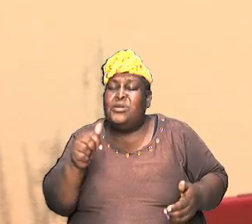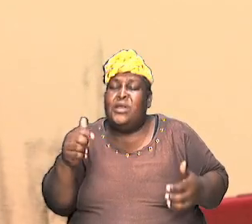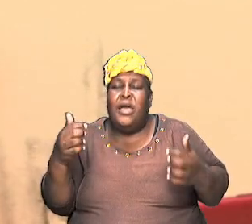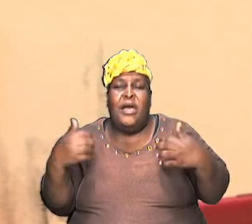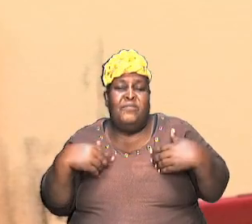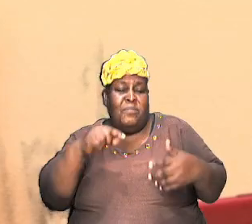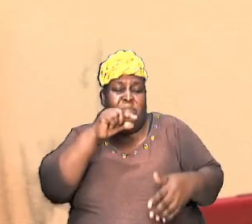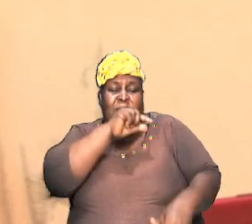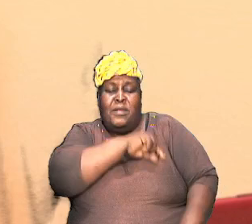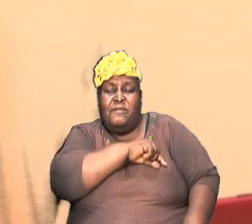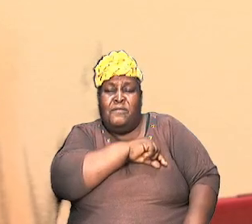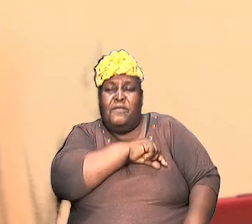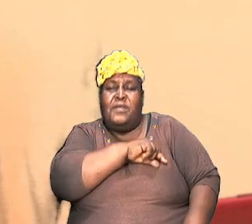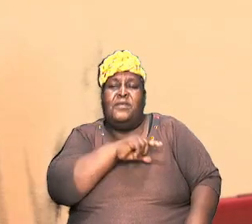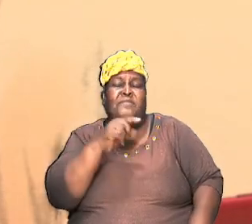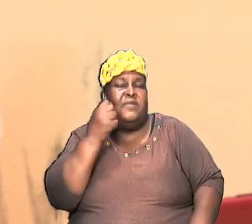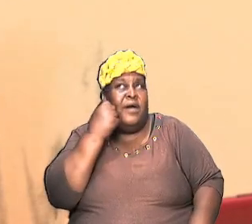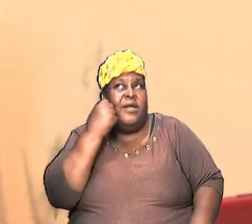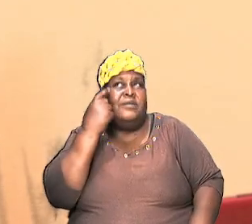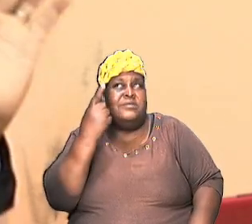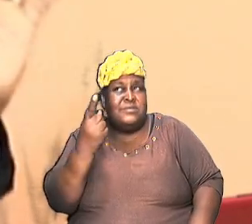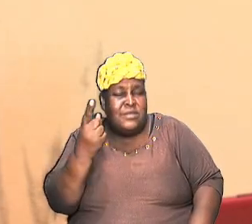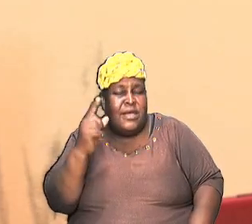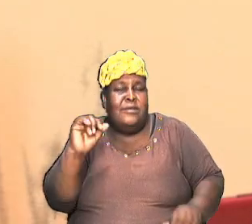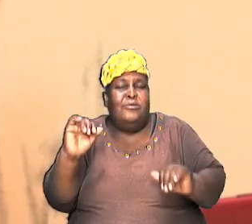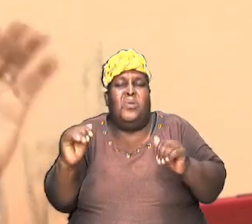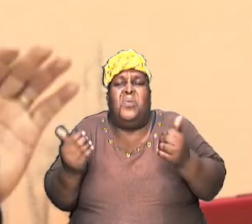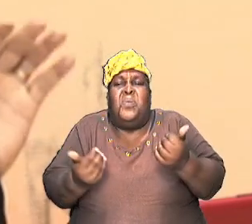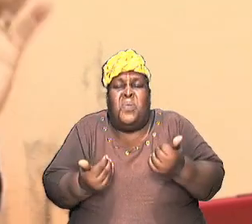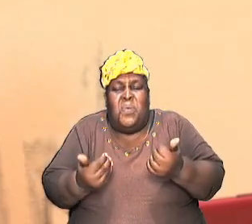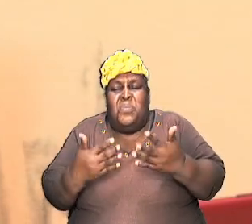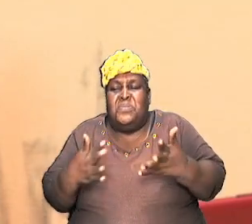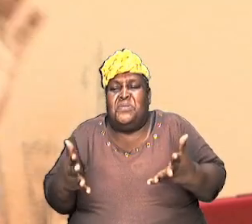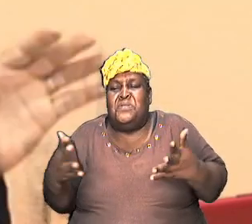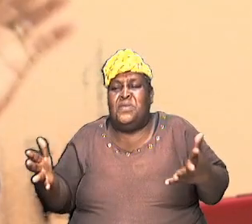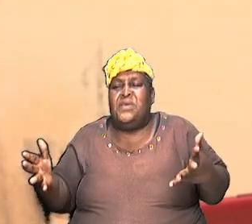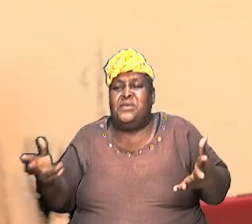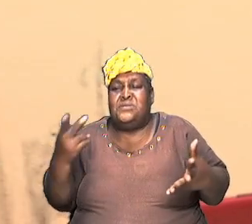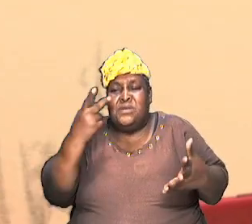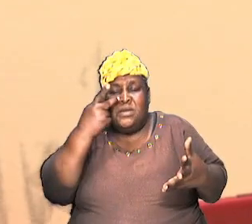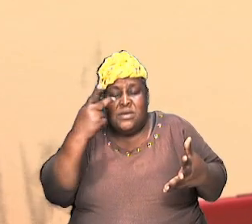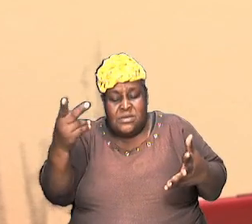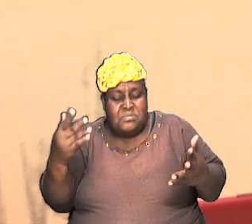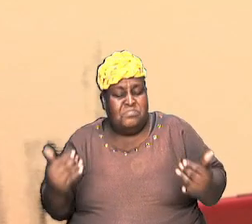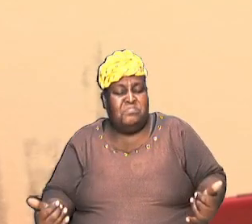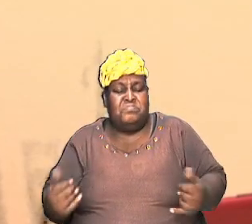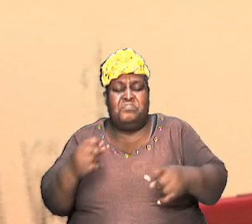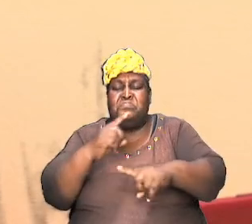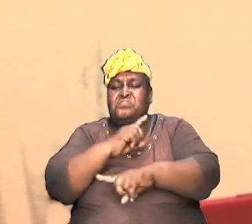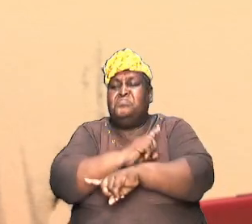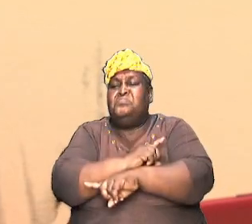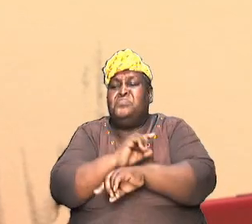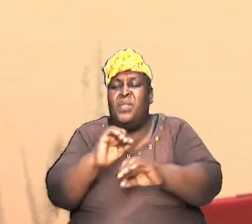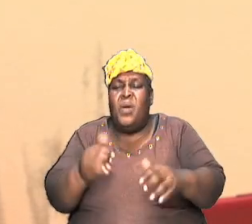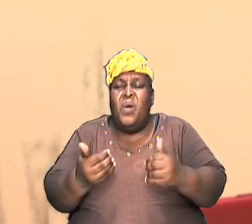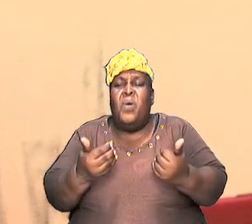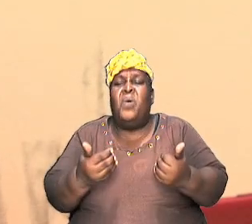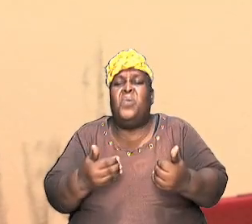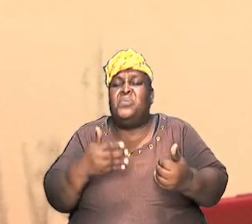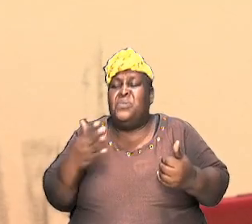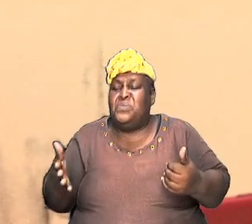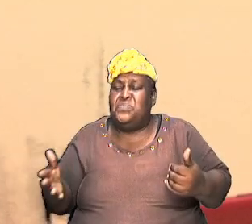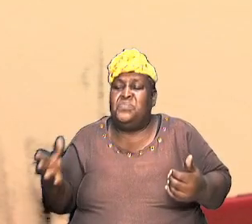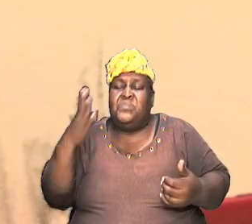of understanding how things that we see today, how things that we